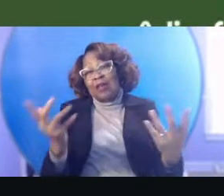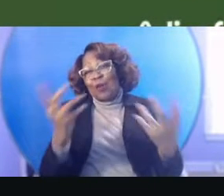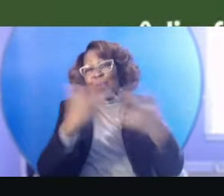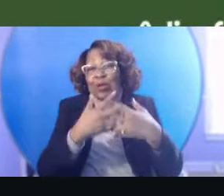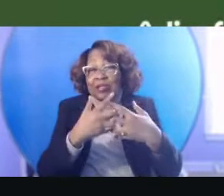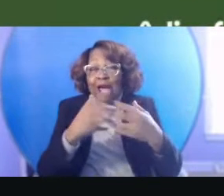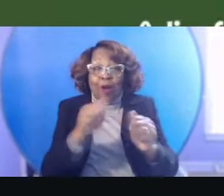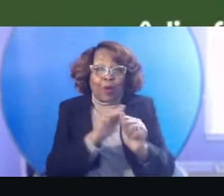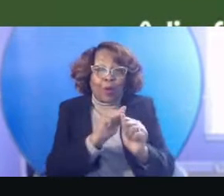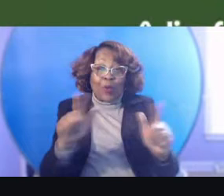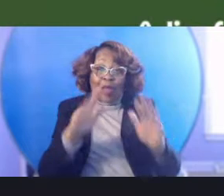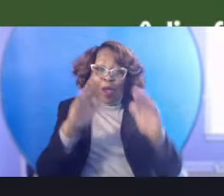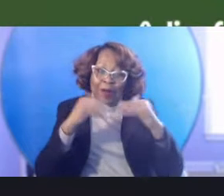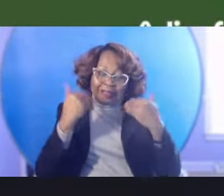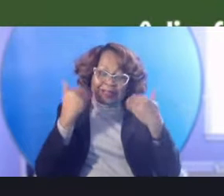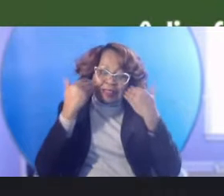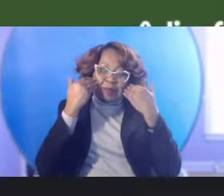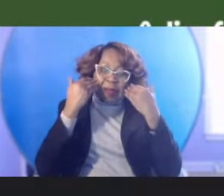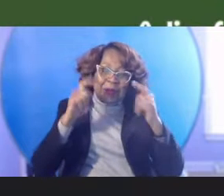being very, very large.